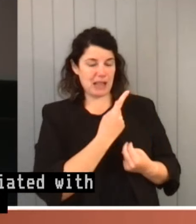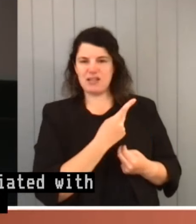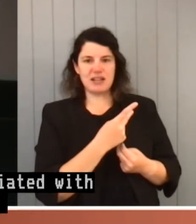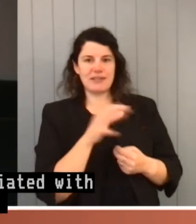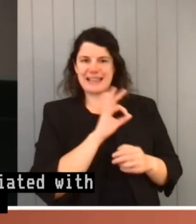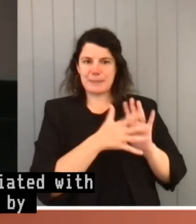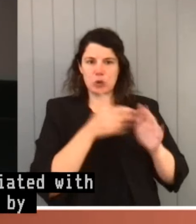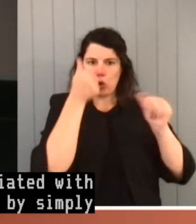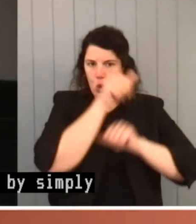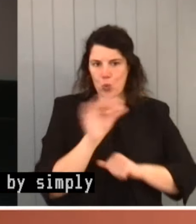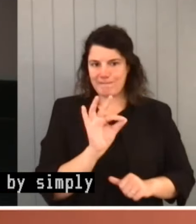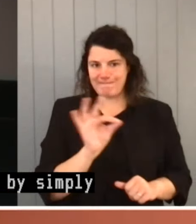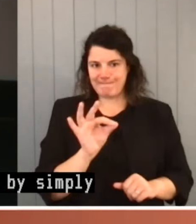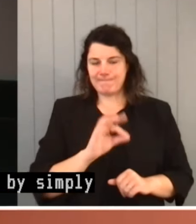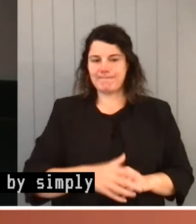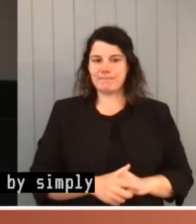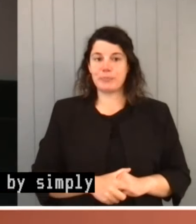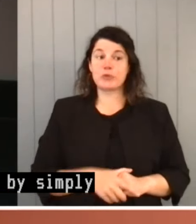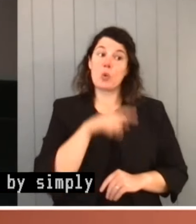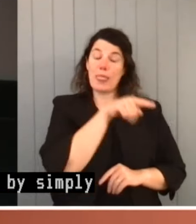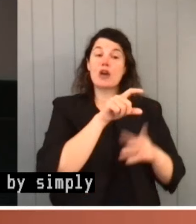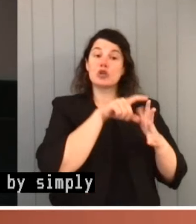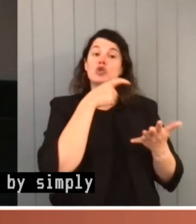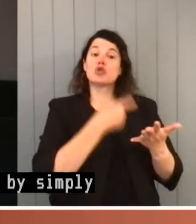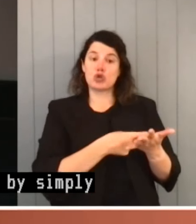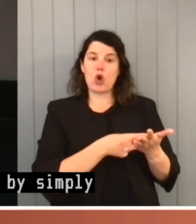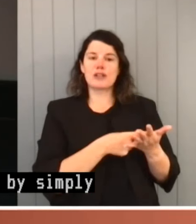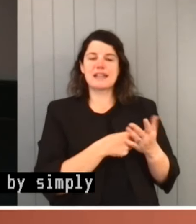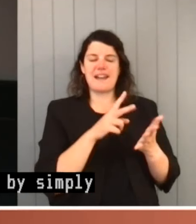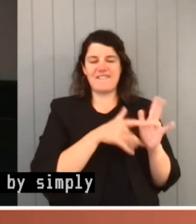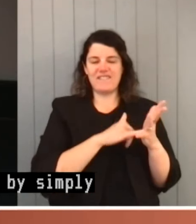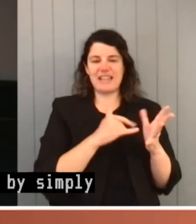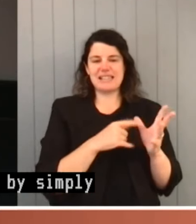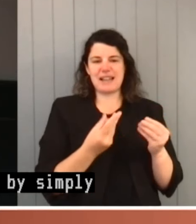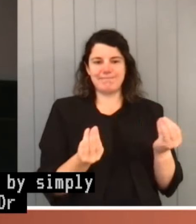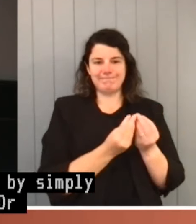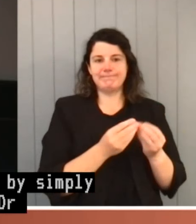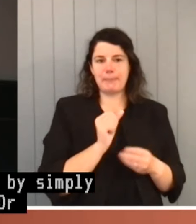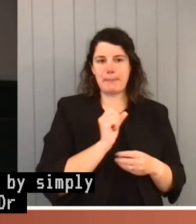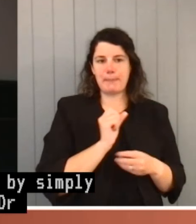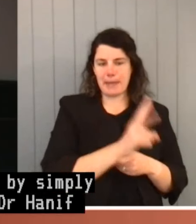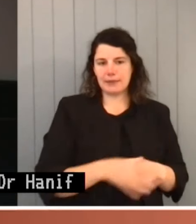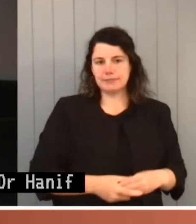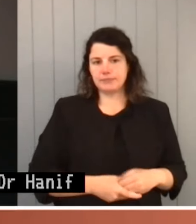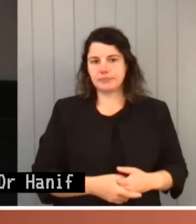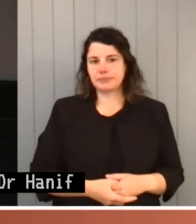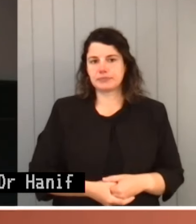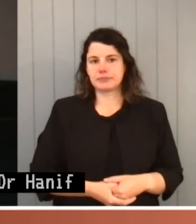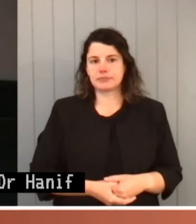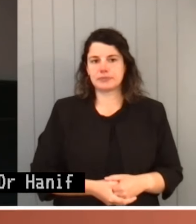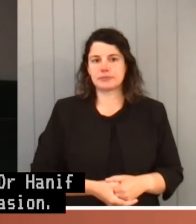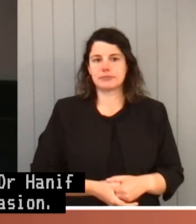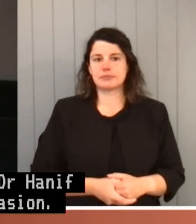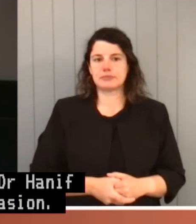So, Dr Hanif was vindicated on that occasion. Another example was in